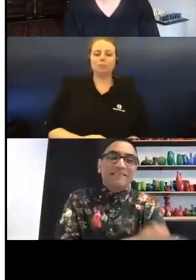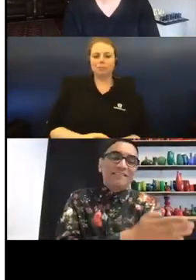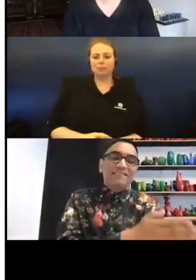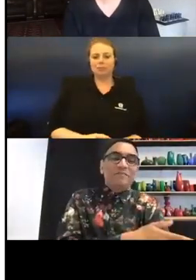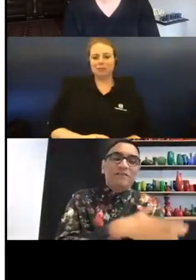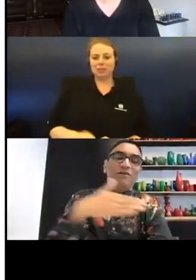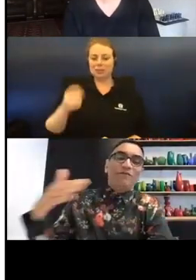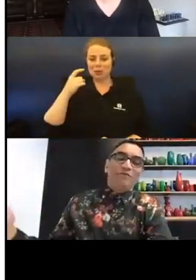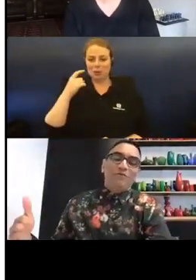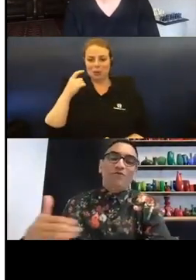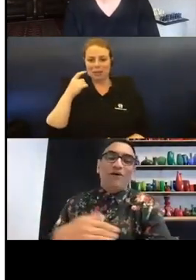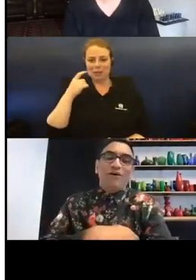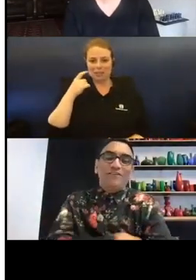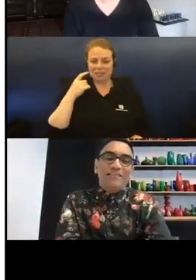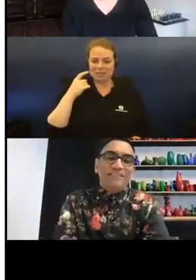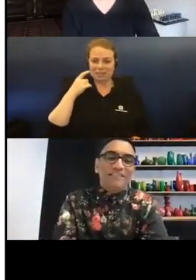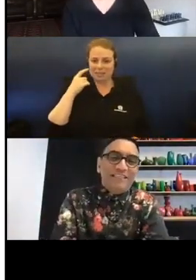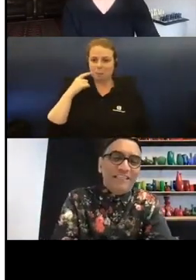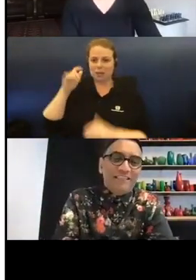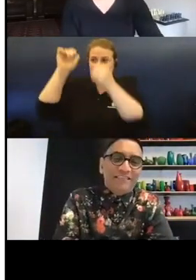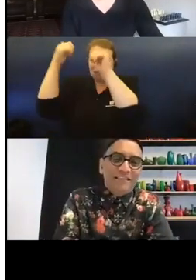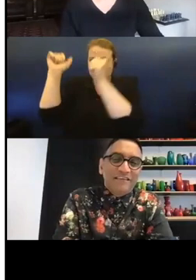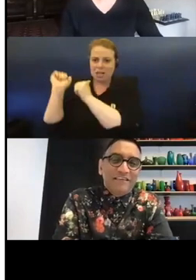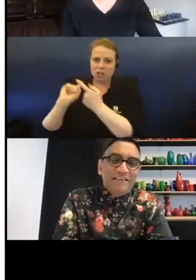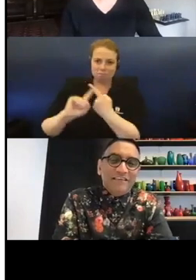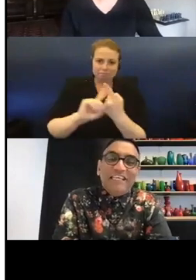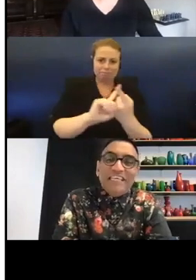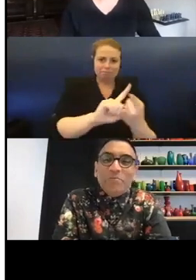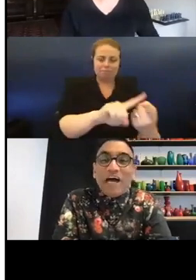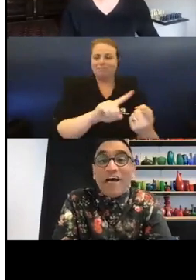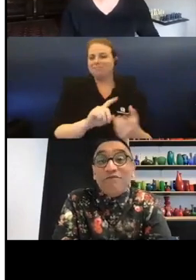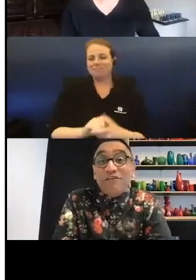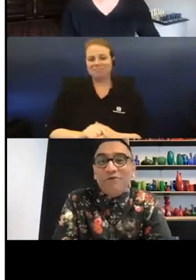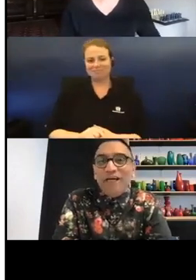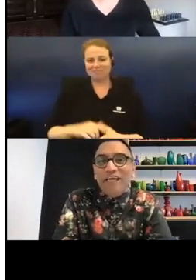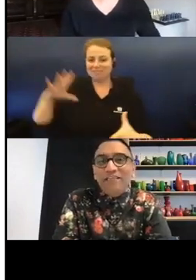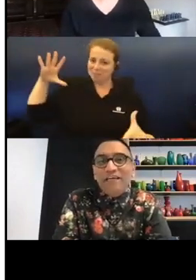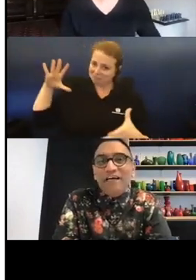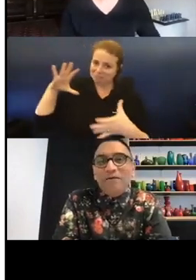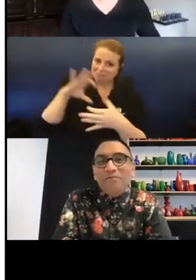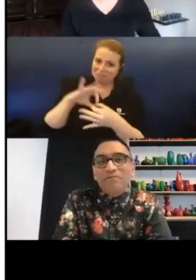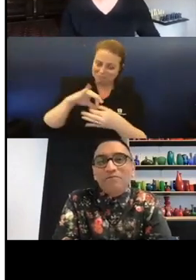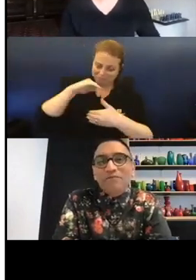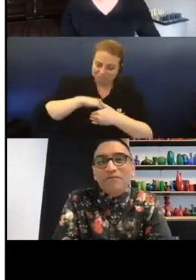cut something off and move on. And it's clearly a part of you. And,